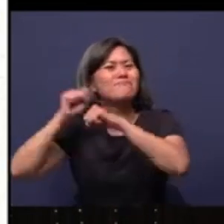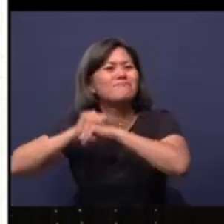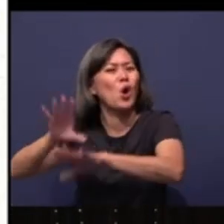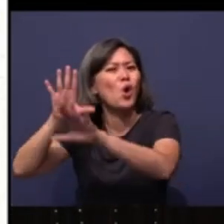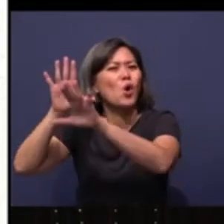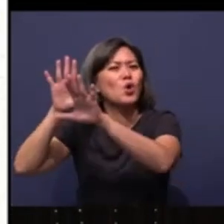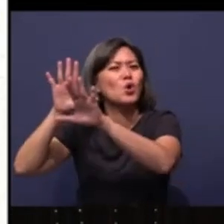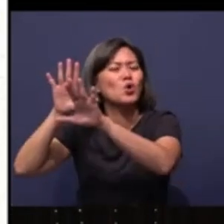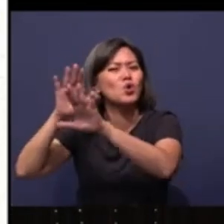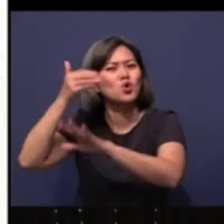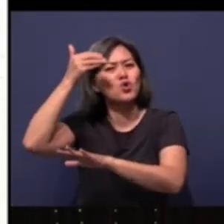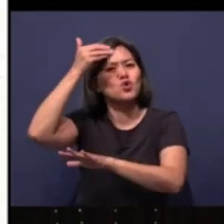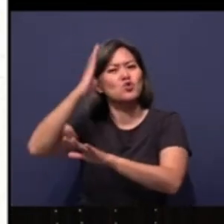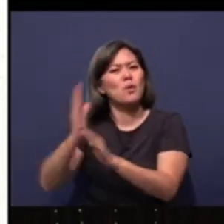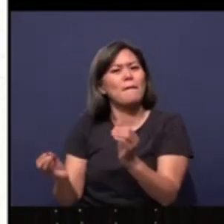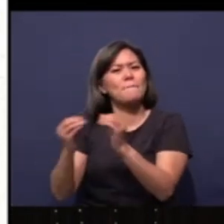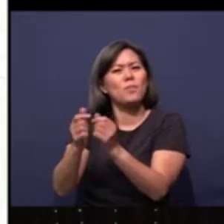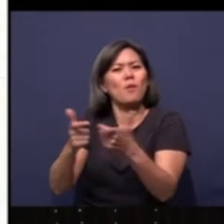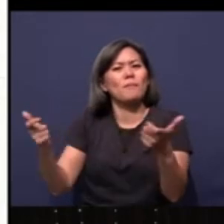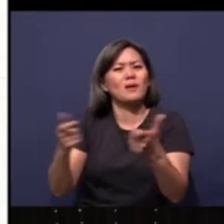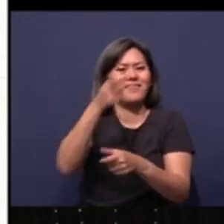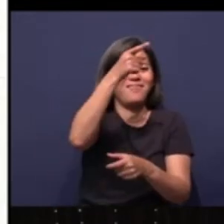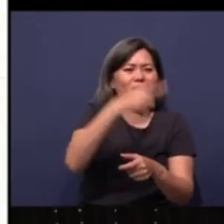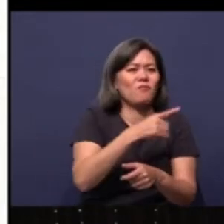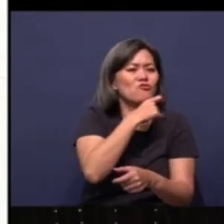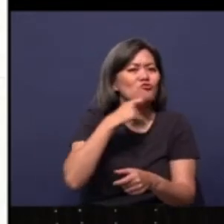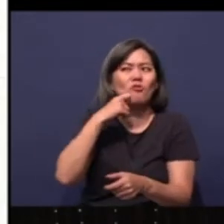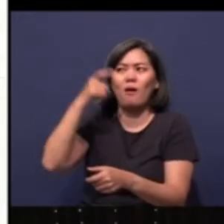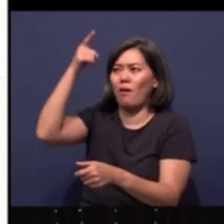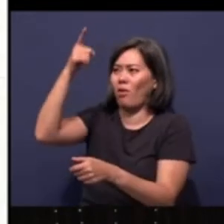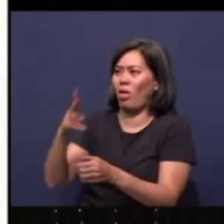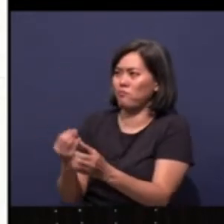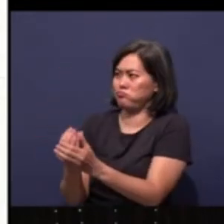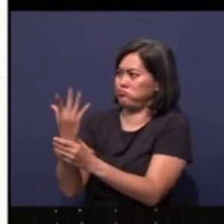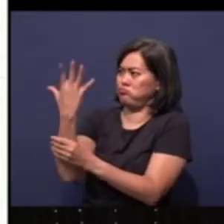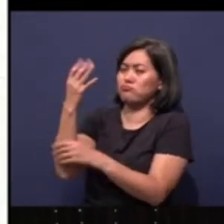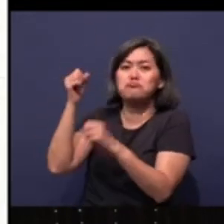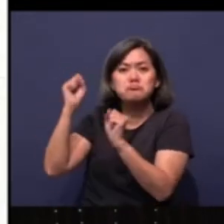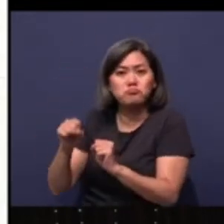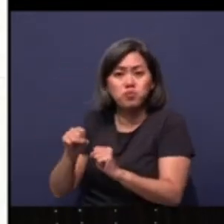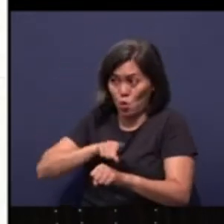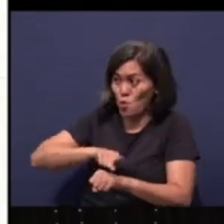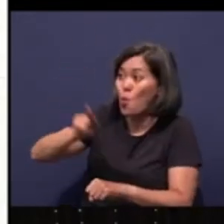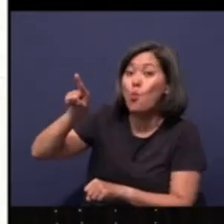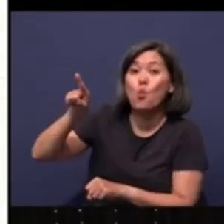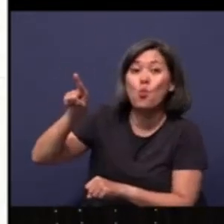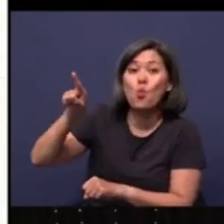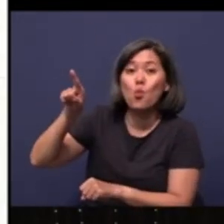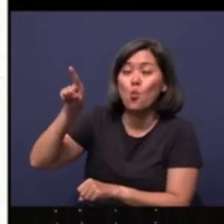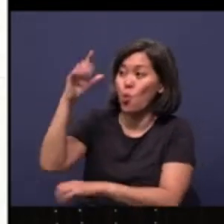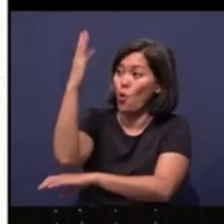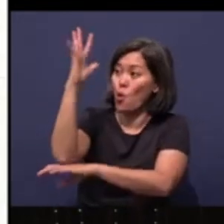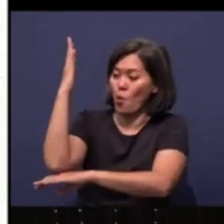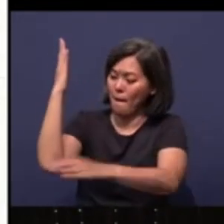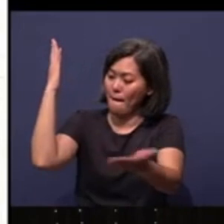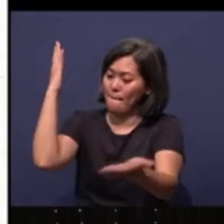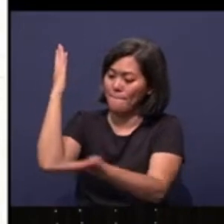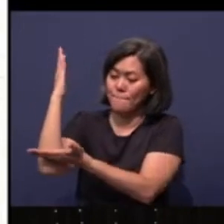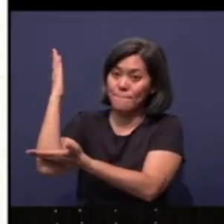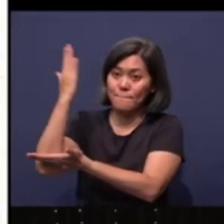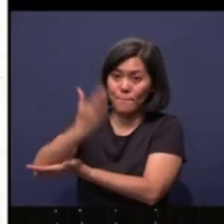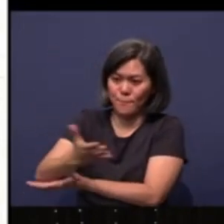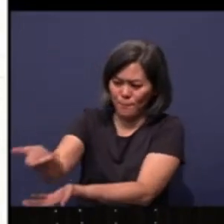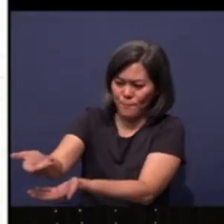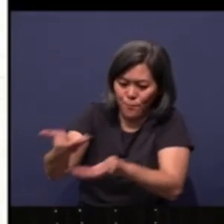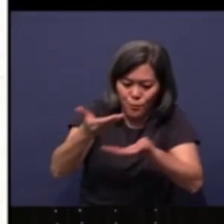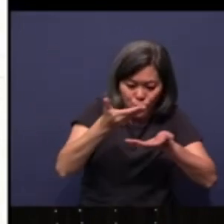half dry, half lush, lush can also what? Go up to the mountain. Bring down timber. And then build